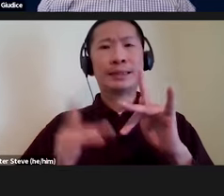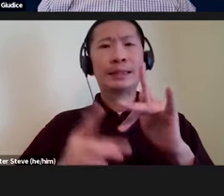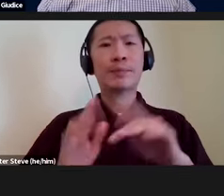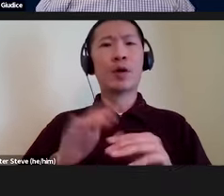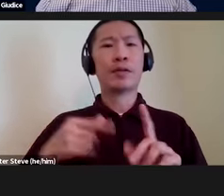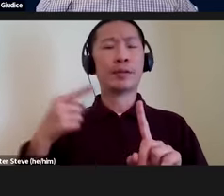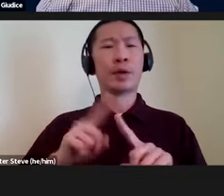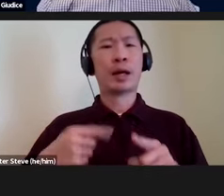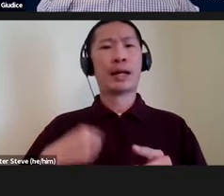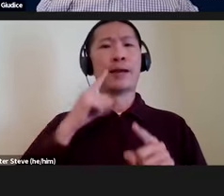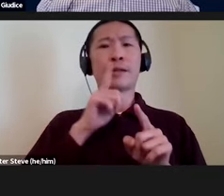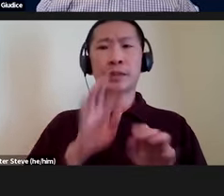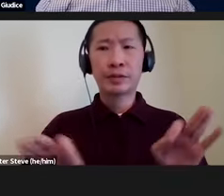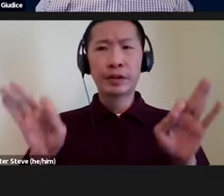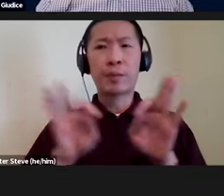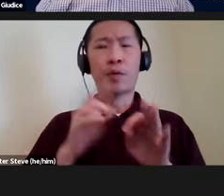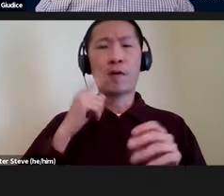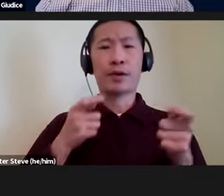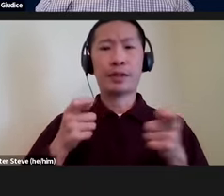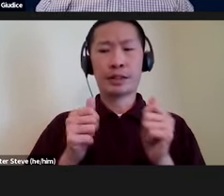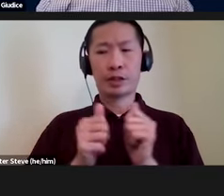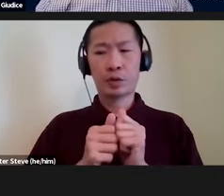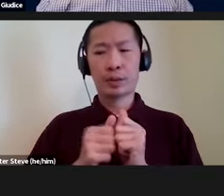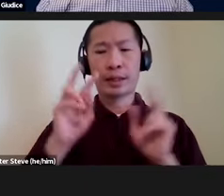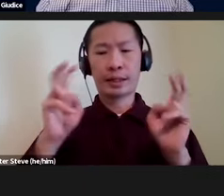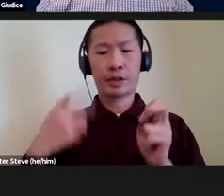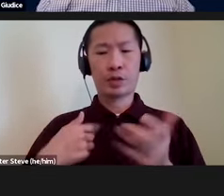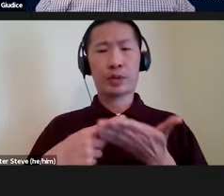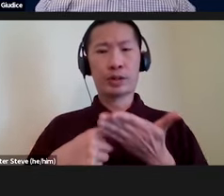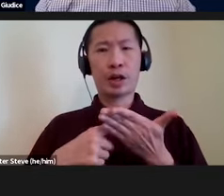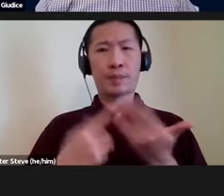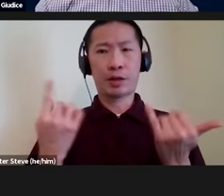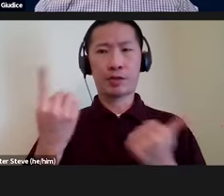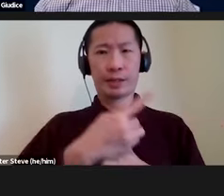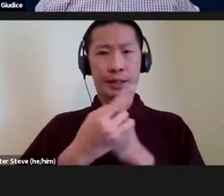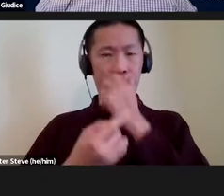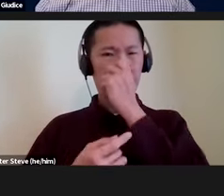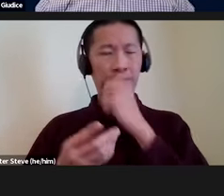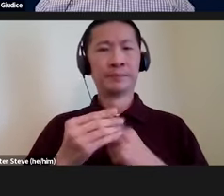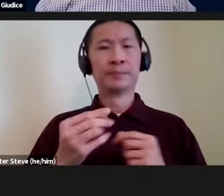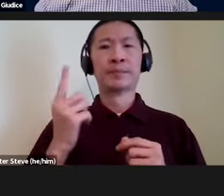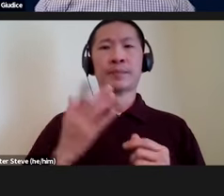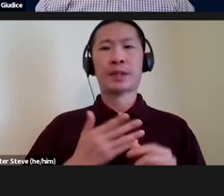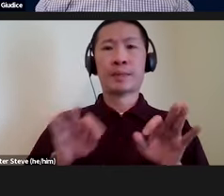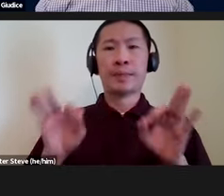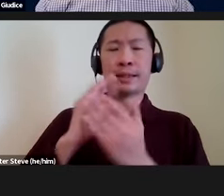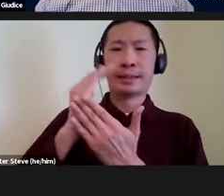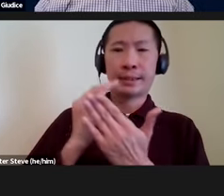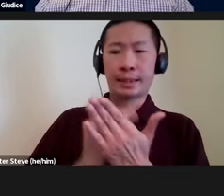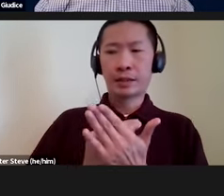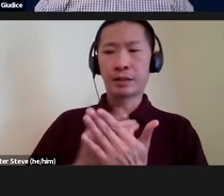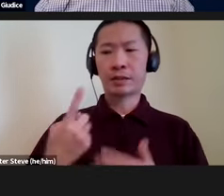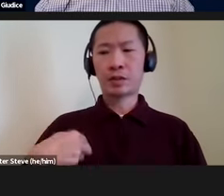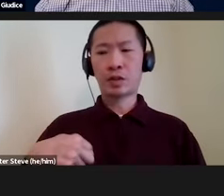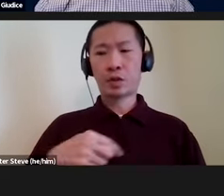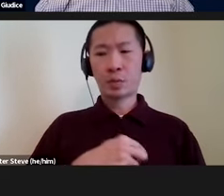point, but I think it's hugely important for dealing with the issues that we're talking about today. And one of my key take-homes is that we,